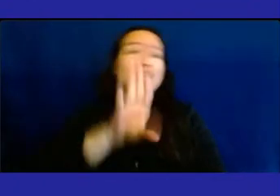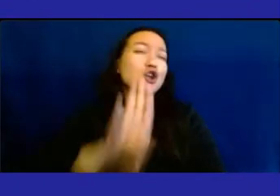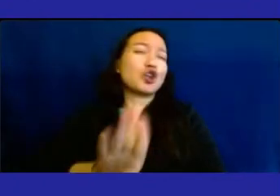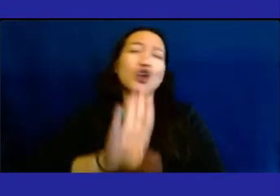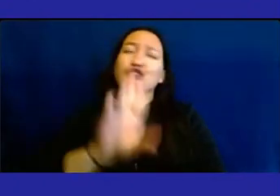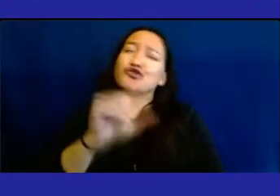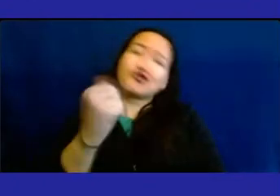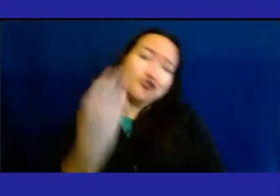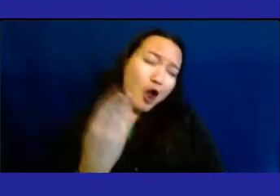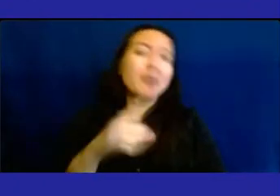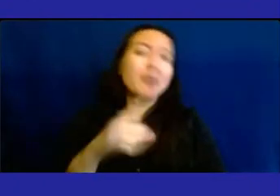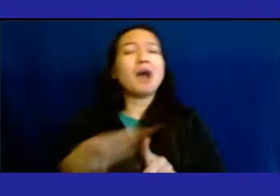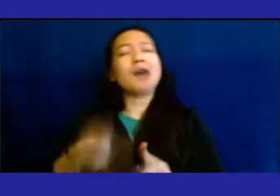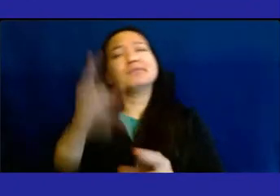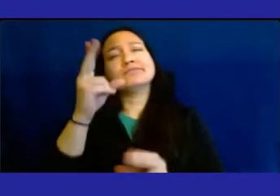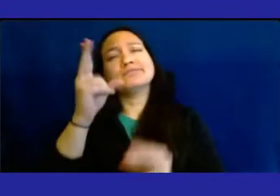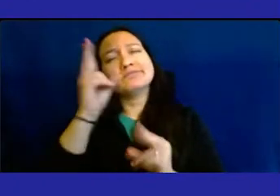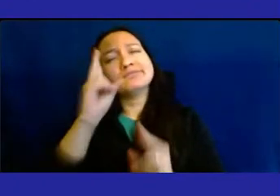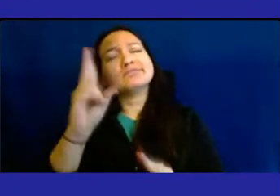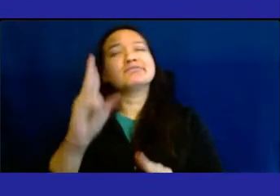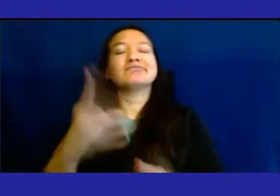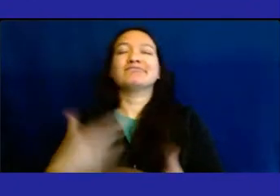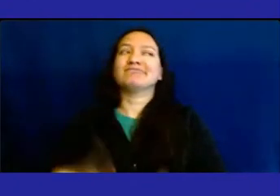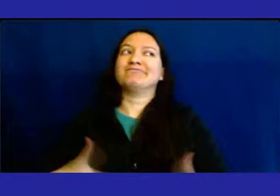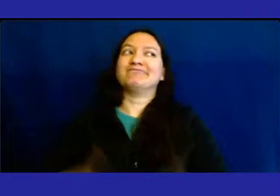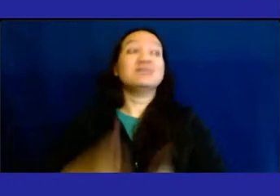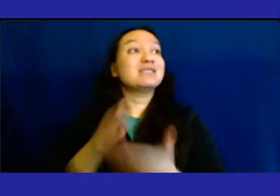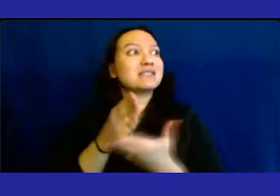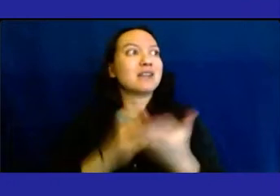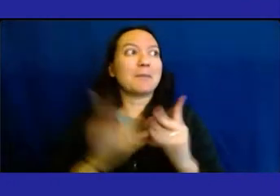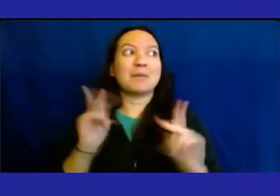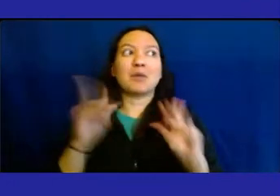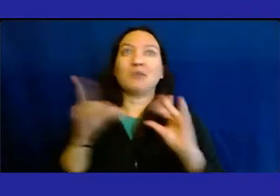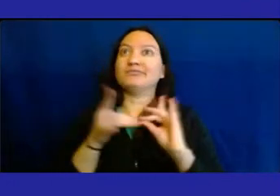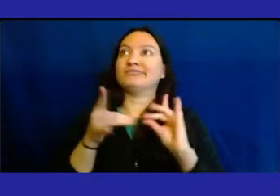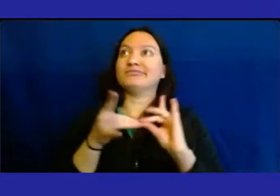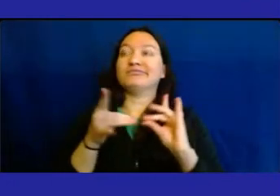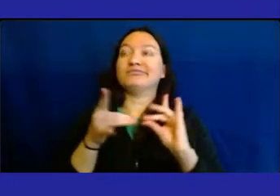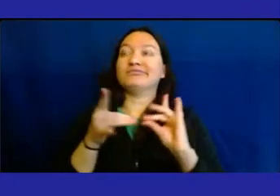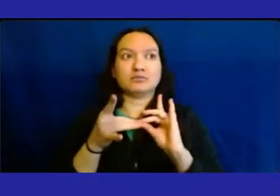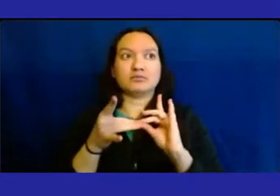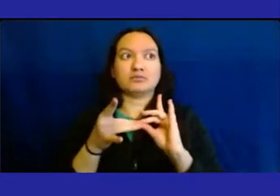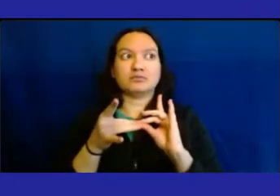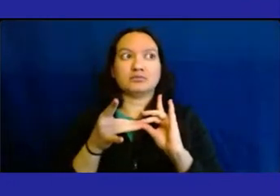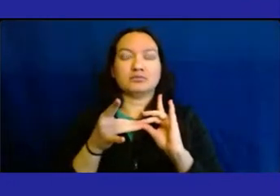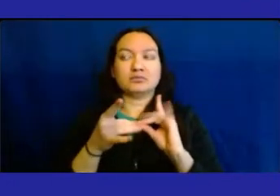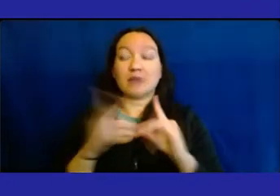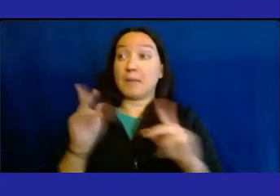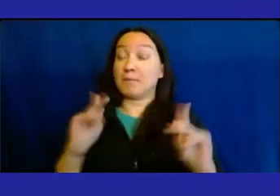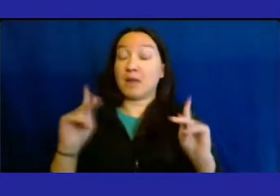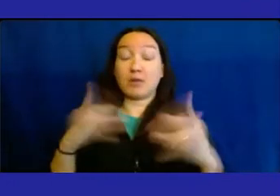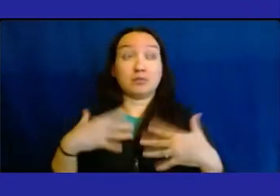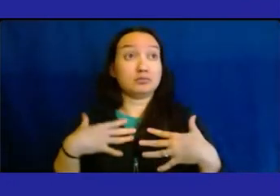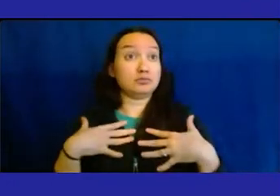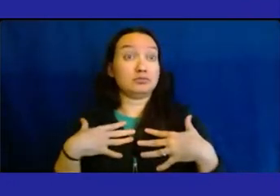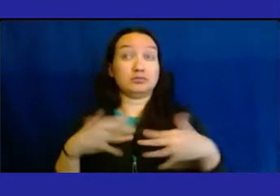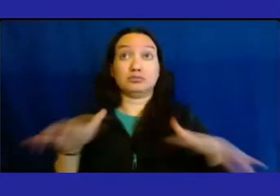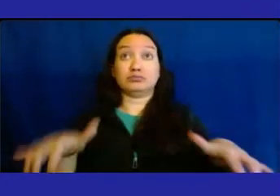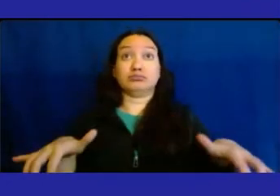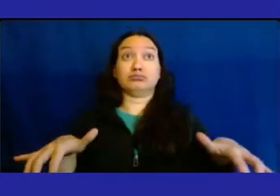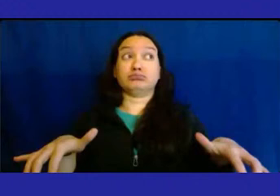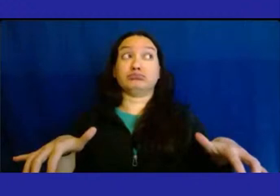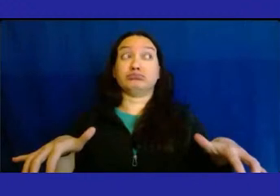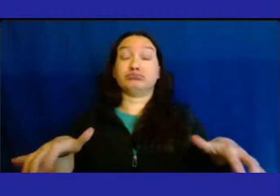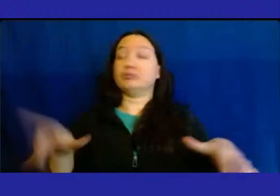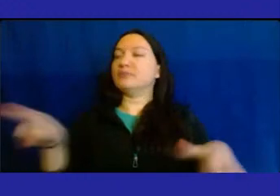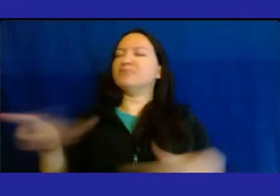It's your honor, but it was great. Some people, the things they were saying, people would have been scared. Oh my God, they'd have froze up. But he